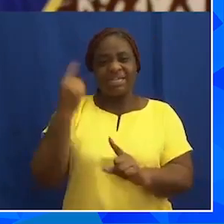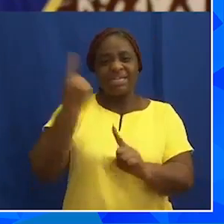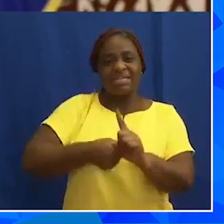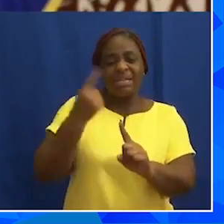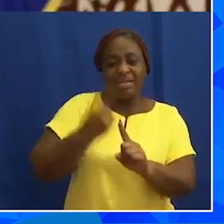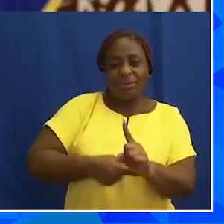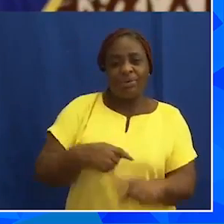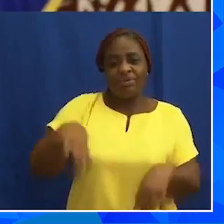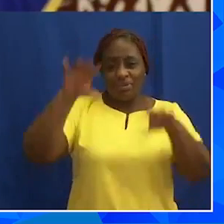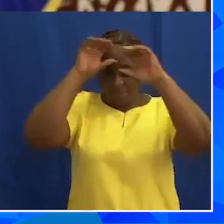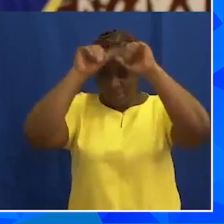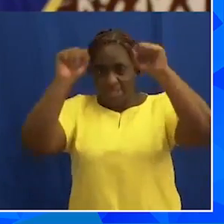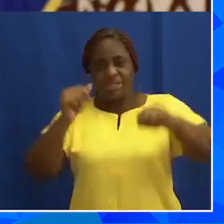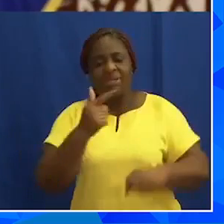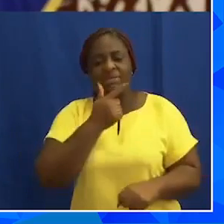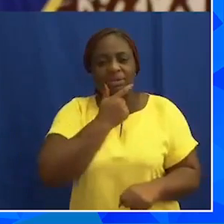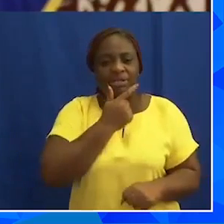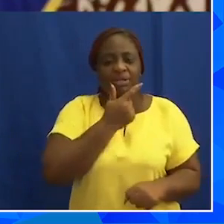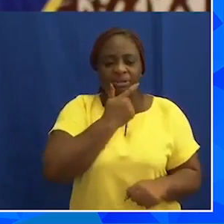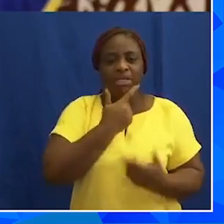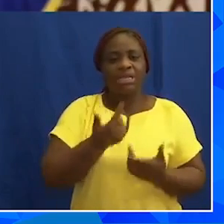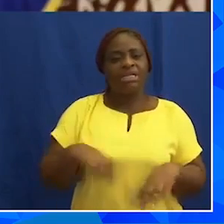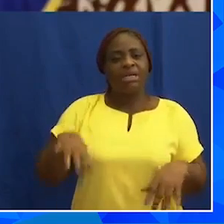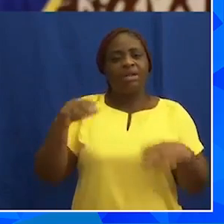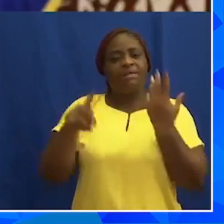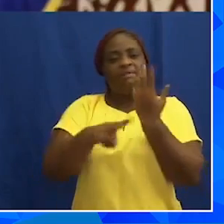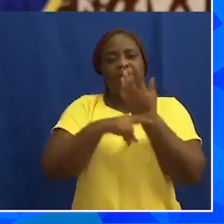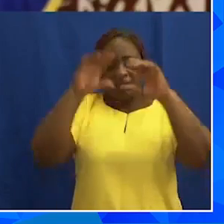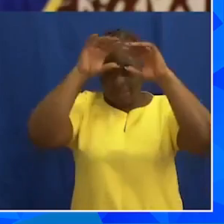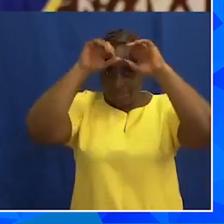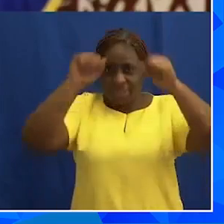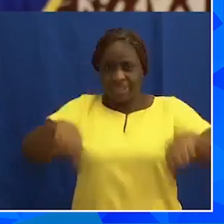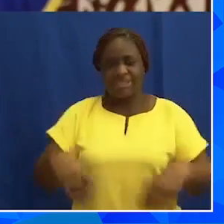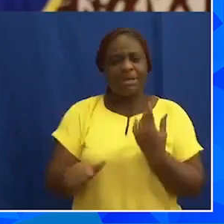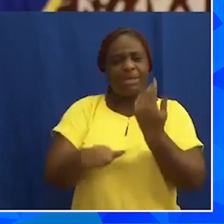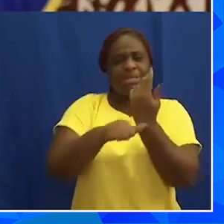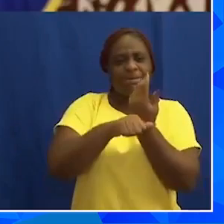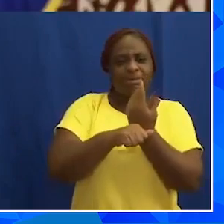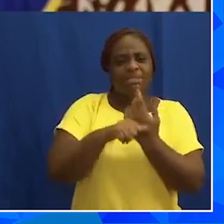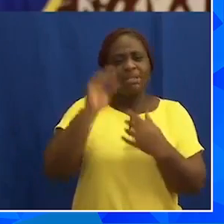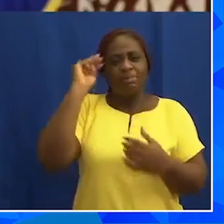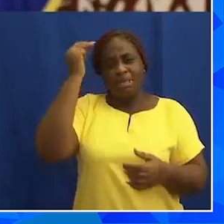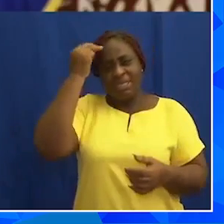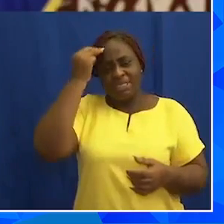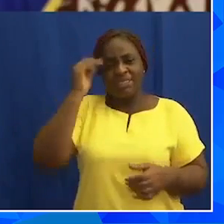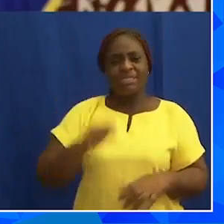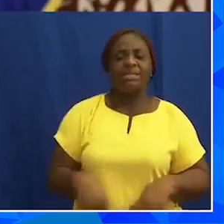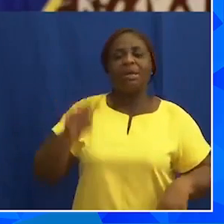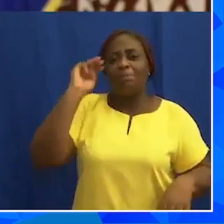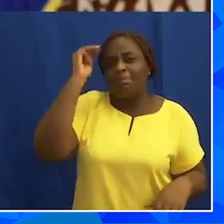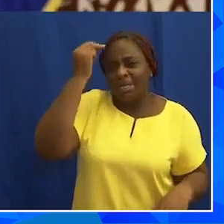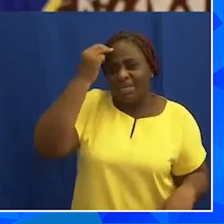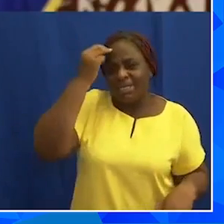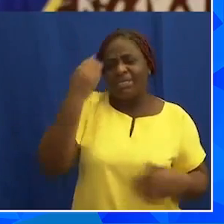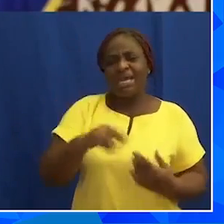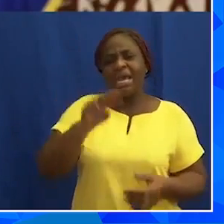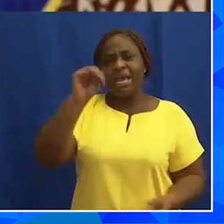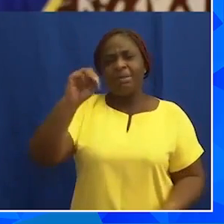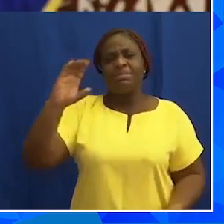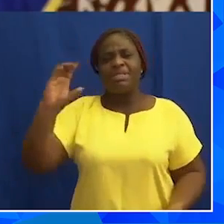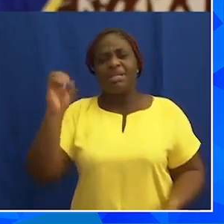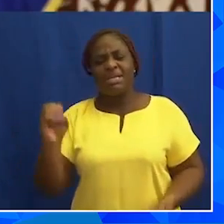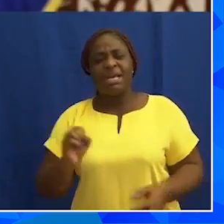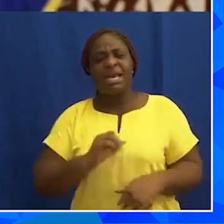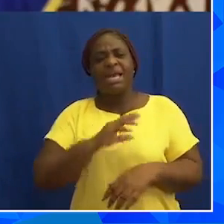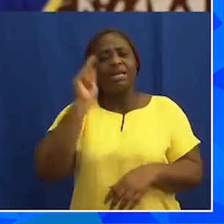president, vice president, ministers, deputy ministers, MMDCs, and political office holders,